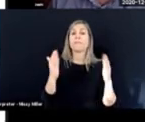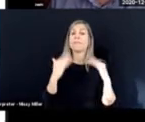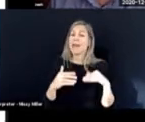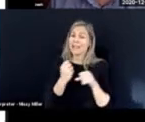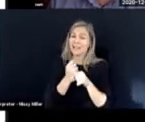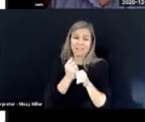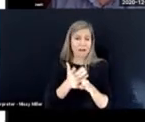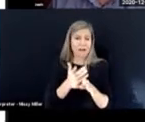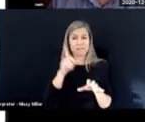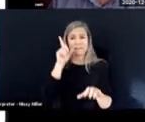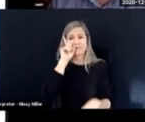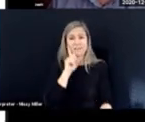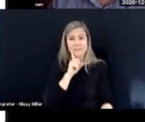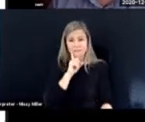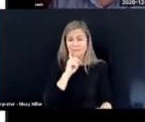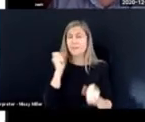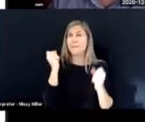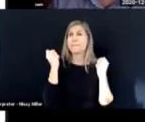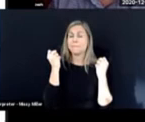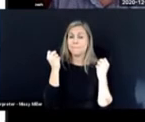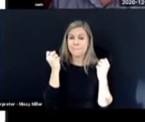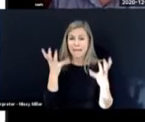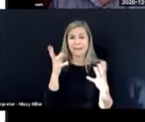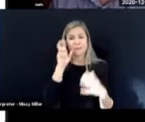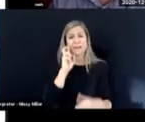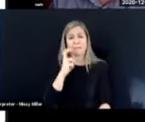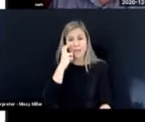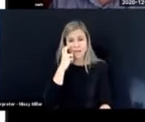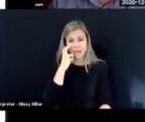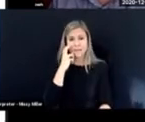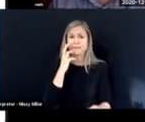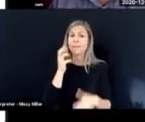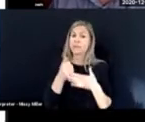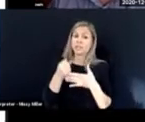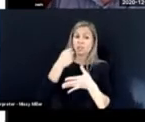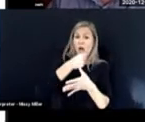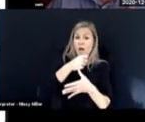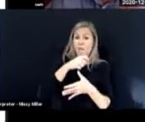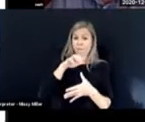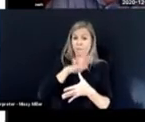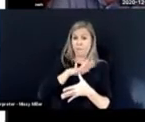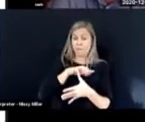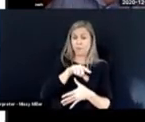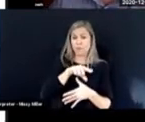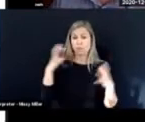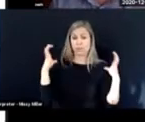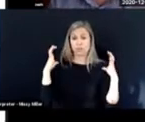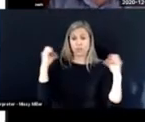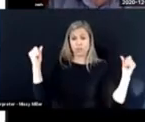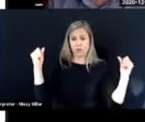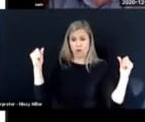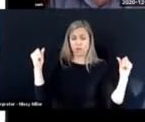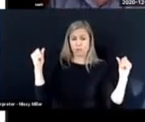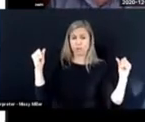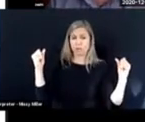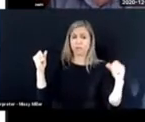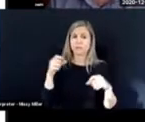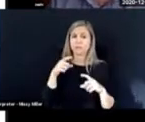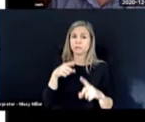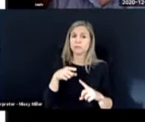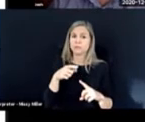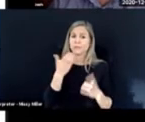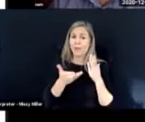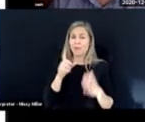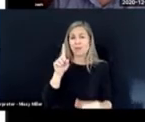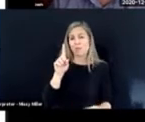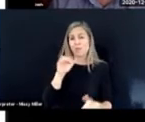There were many, many etiologies. The biggest etiology was CHARGE syndrome, with almost 1